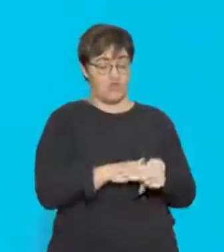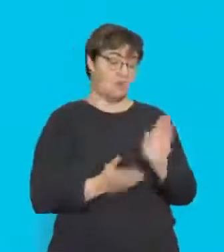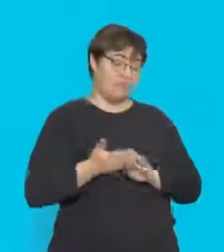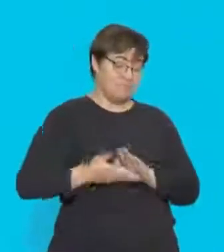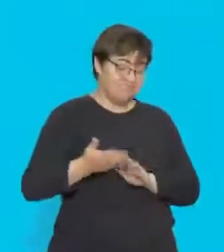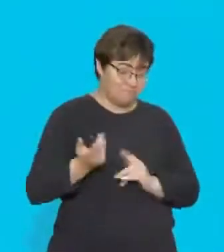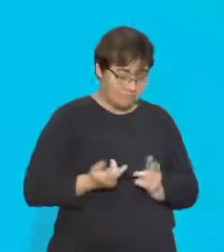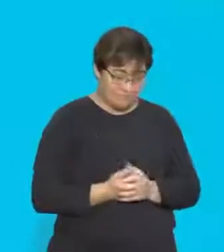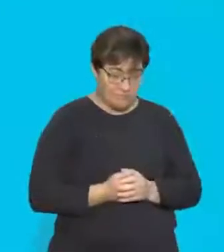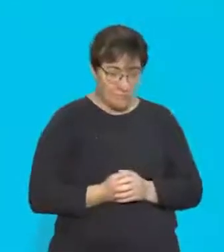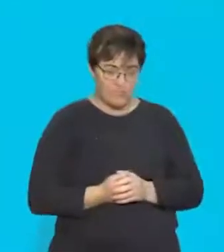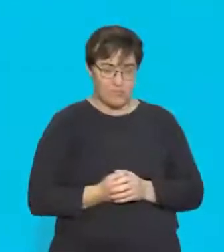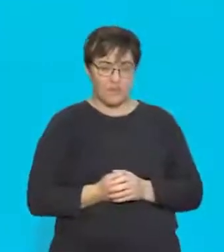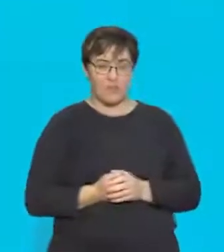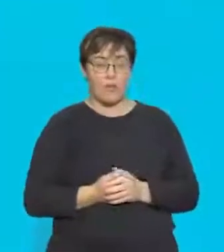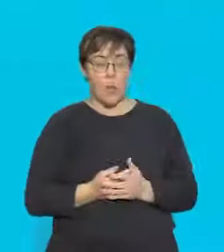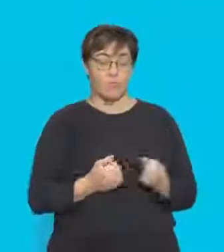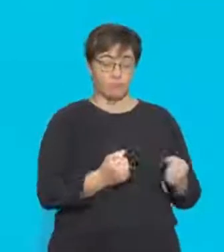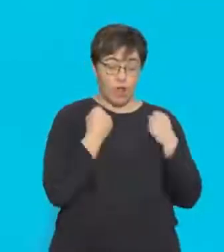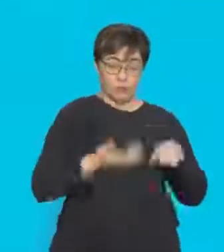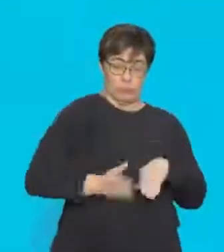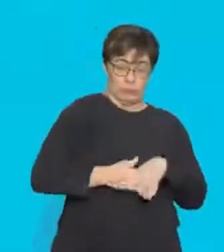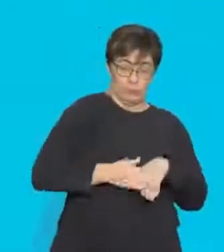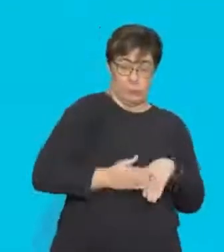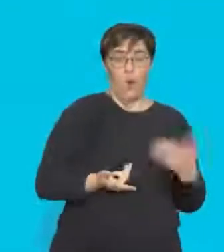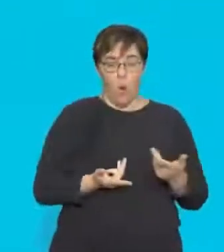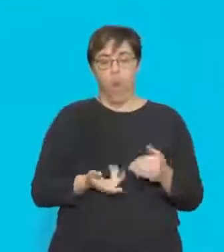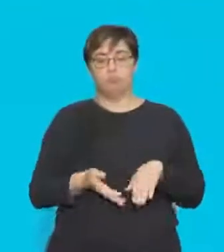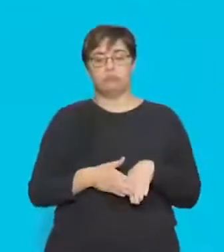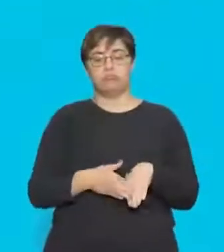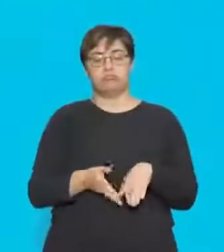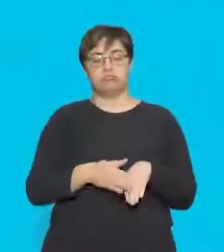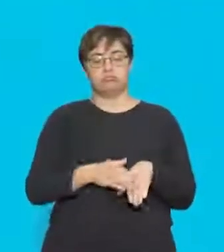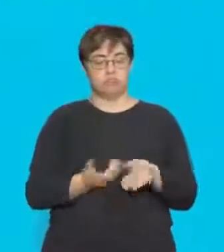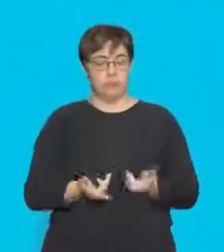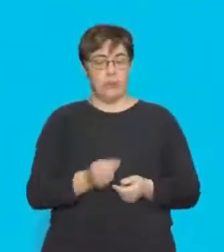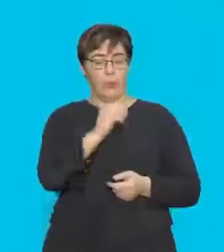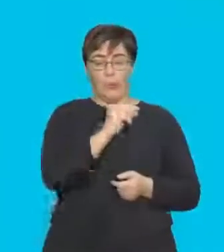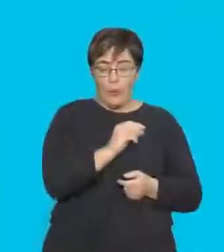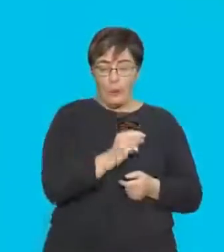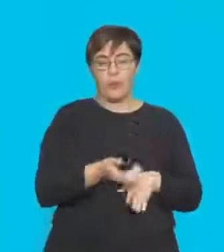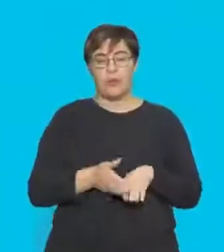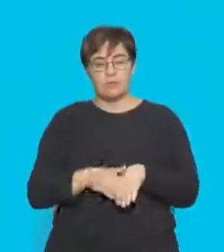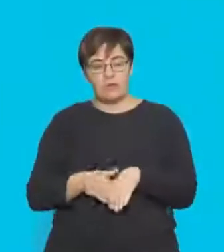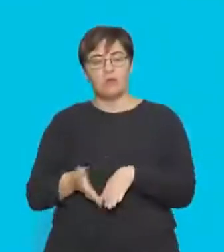current that actually passes through the conductor. It can have different strengths. If it's a small current,